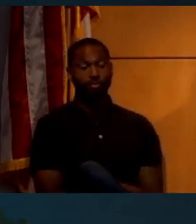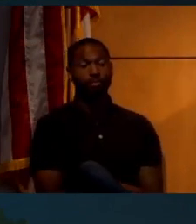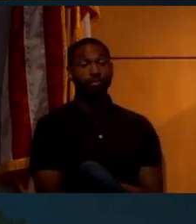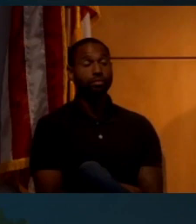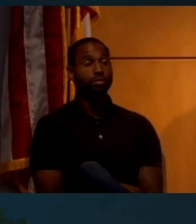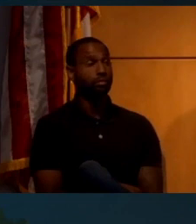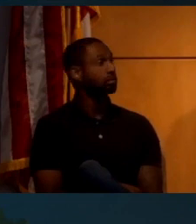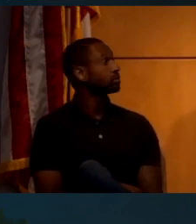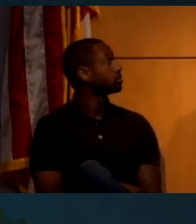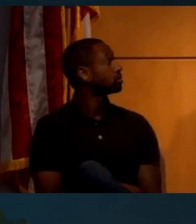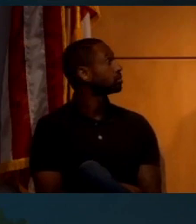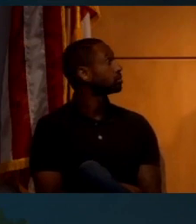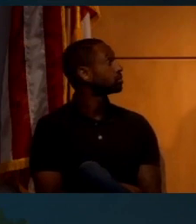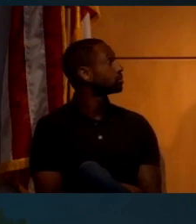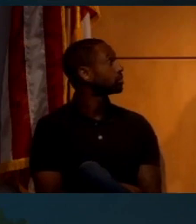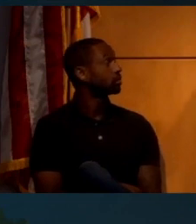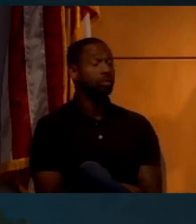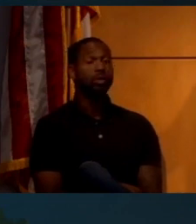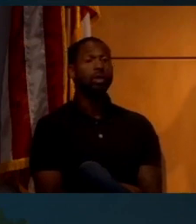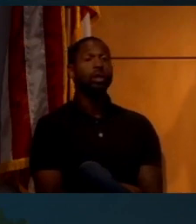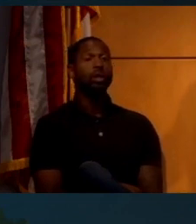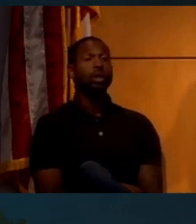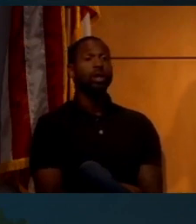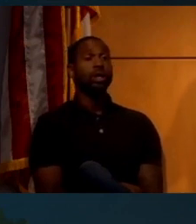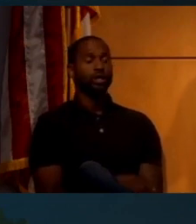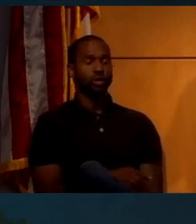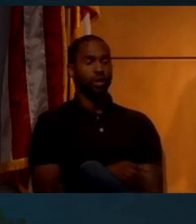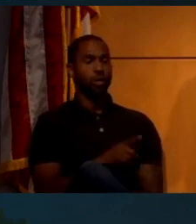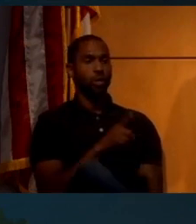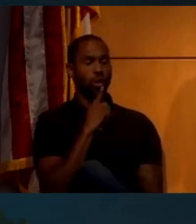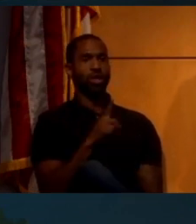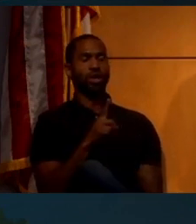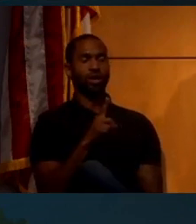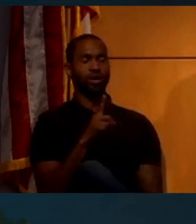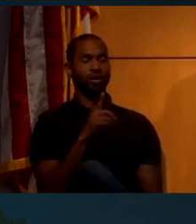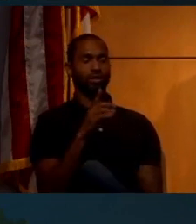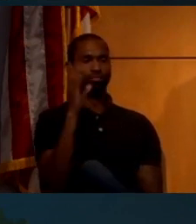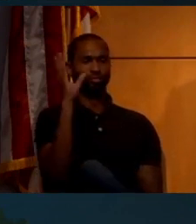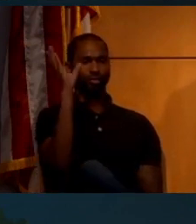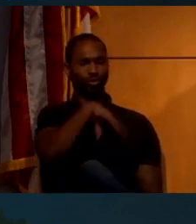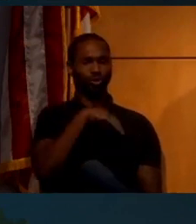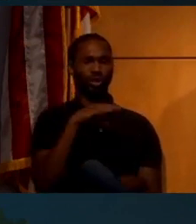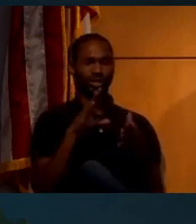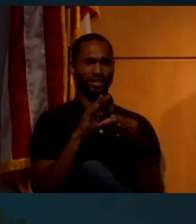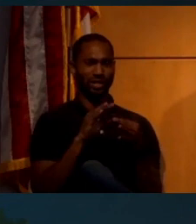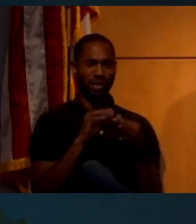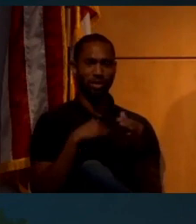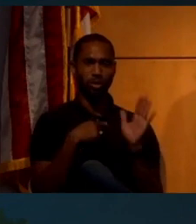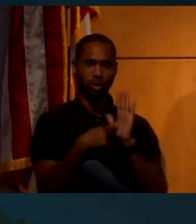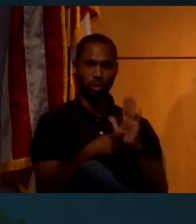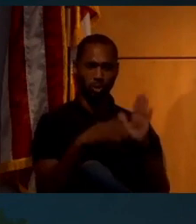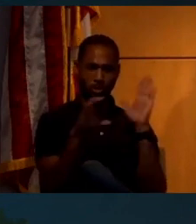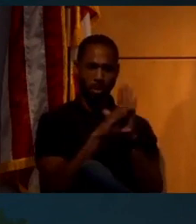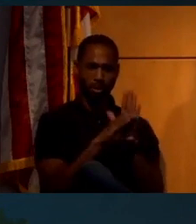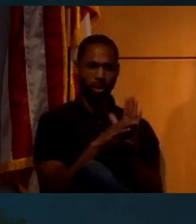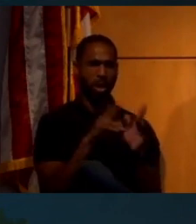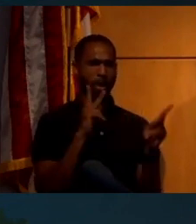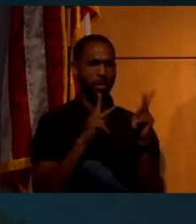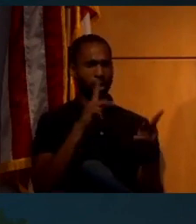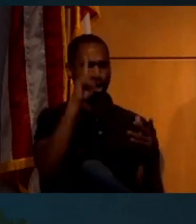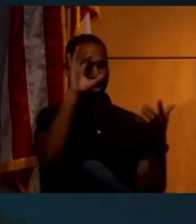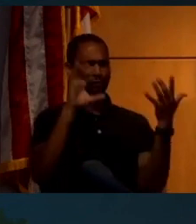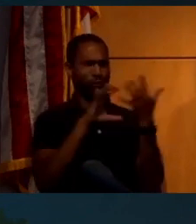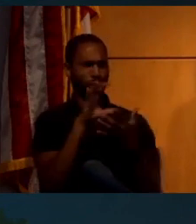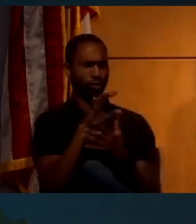This is a fairly baffling statement to people. When you say something like that and show them these images, people get